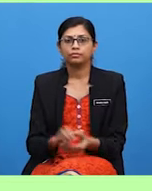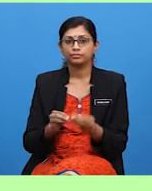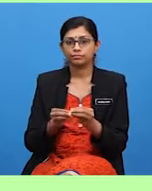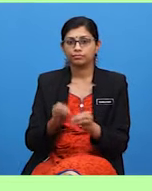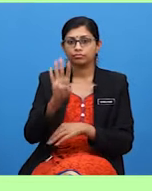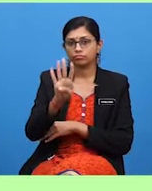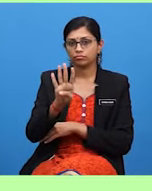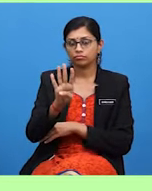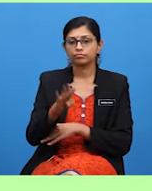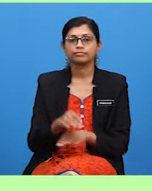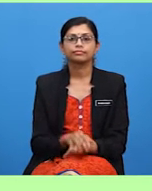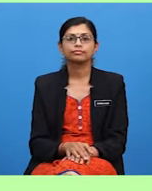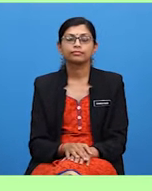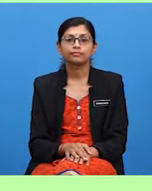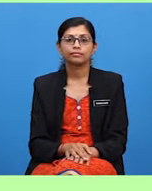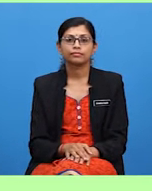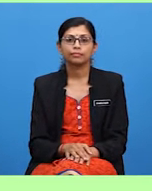I don't mind.